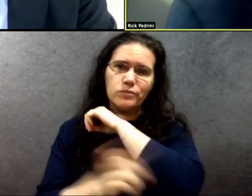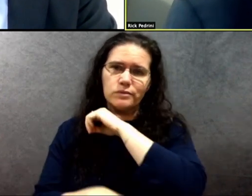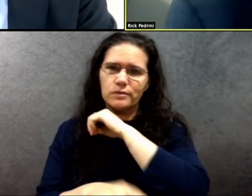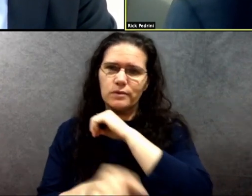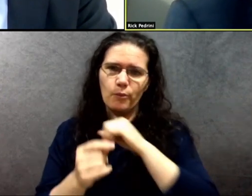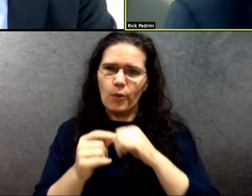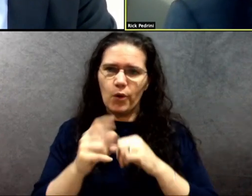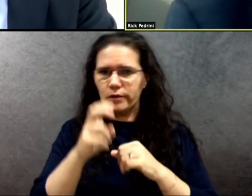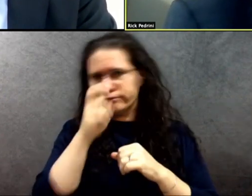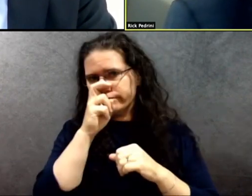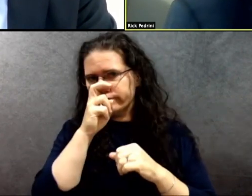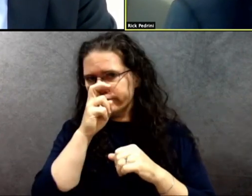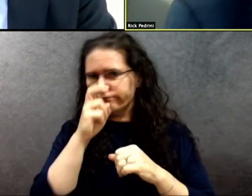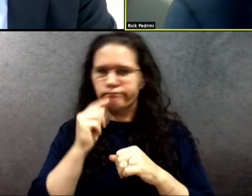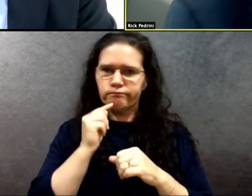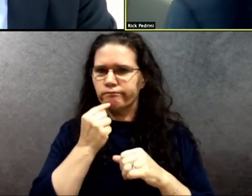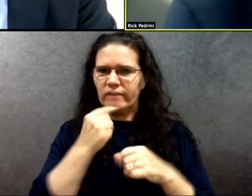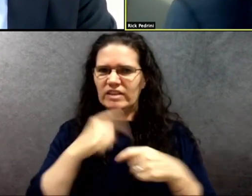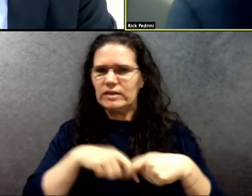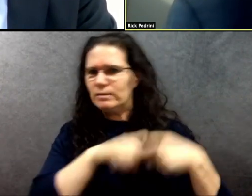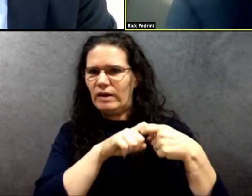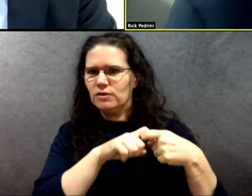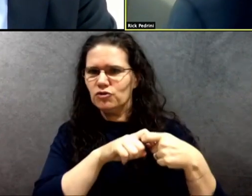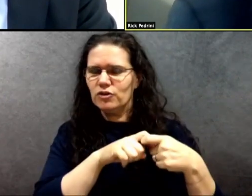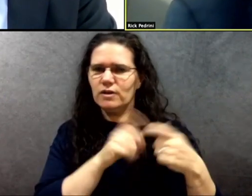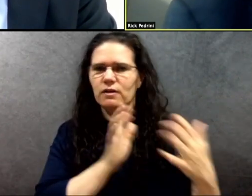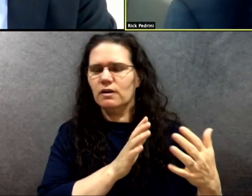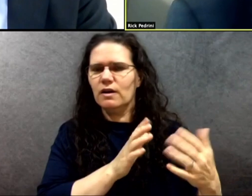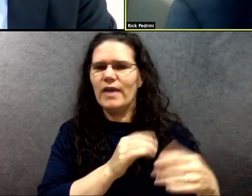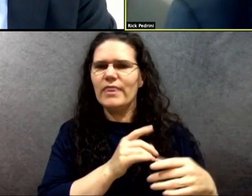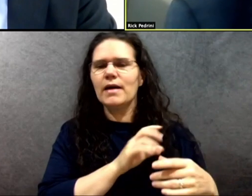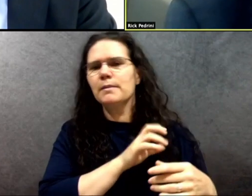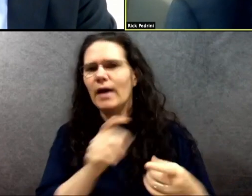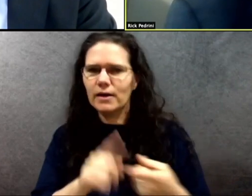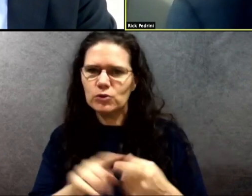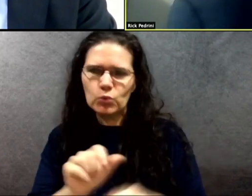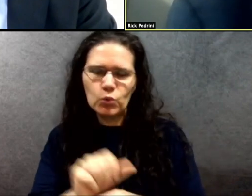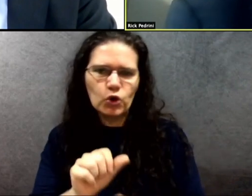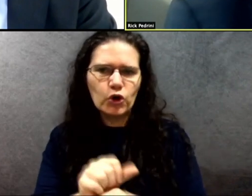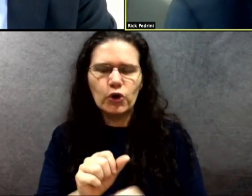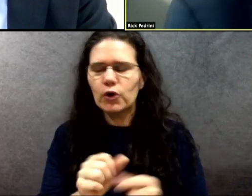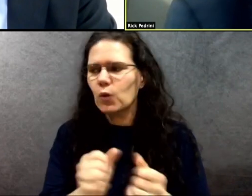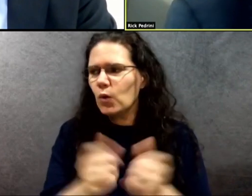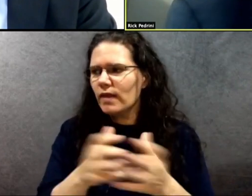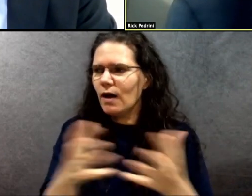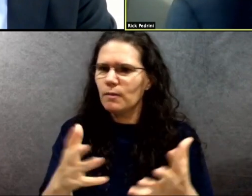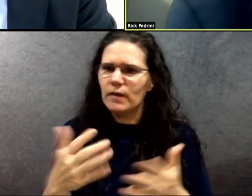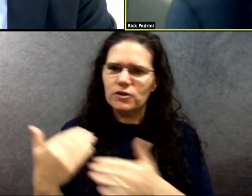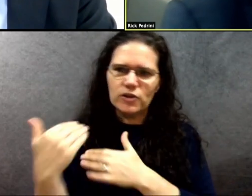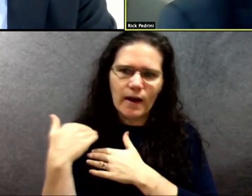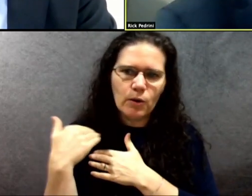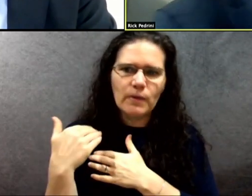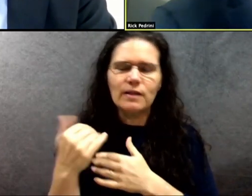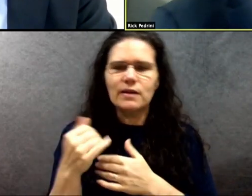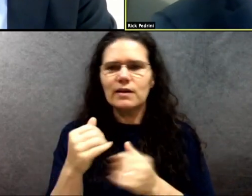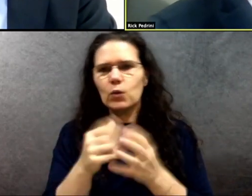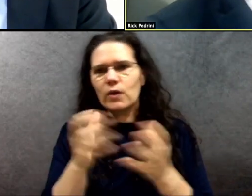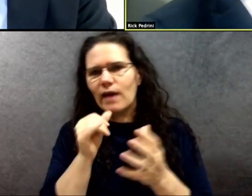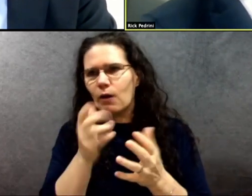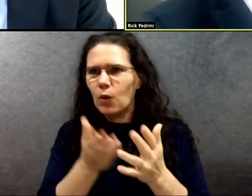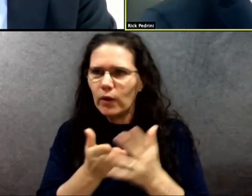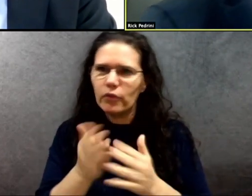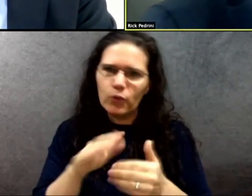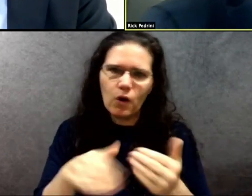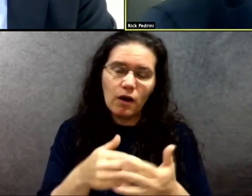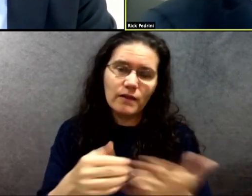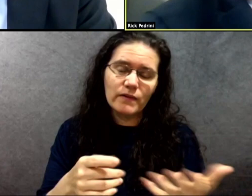just come back to work without having to have much accountability, without having to go through all this. But I think I'm better for it.